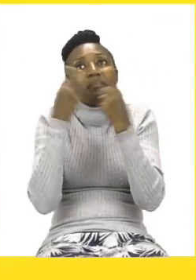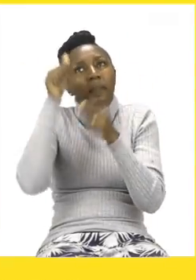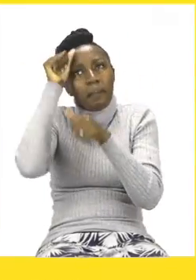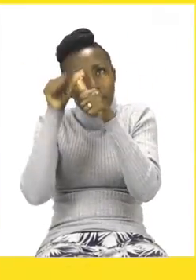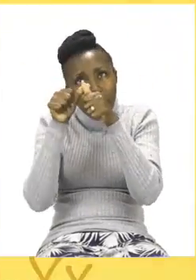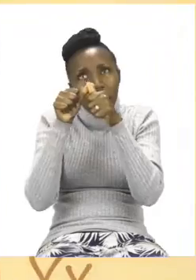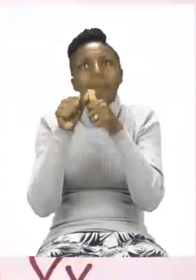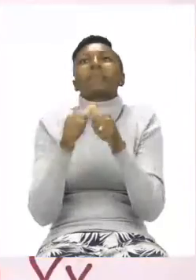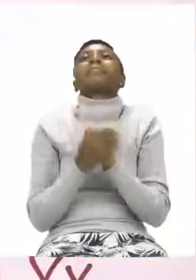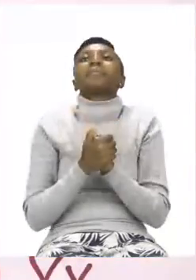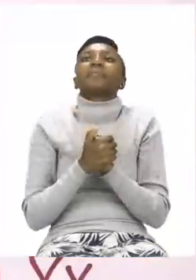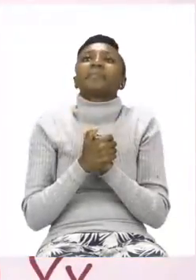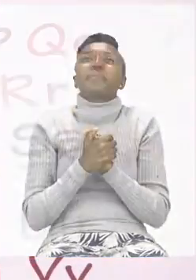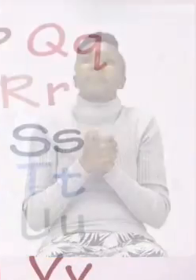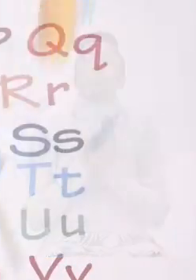game.